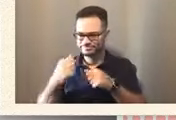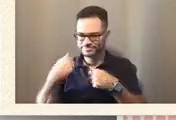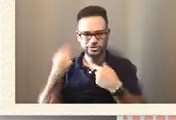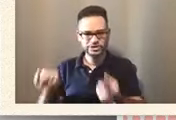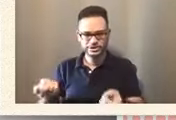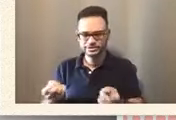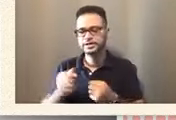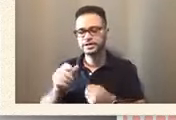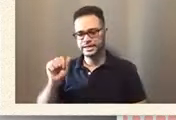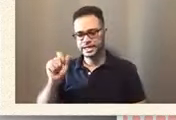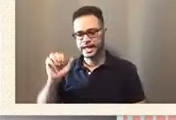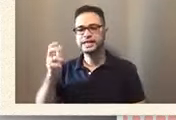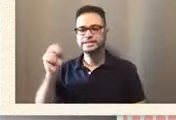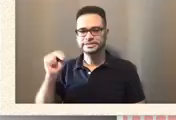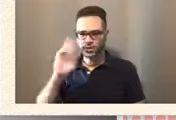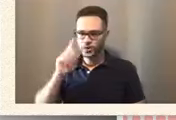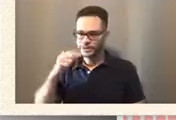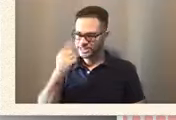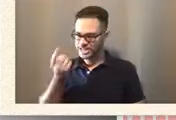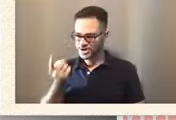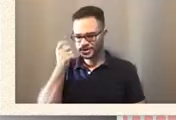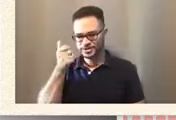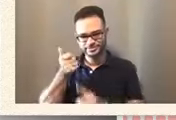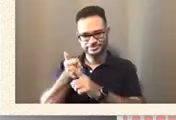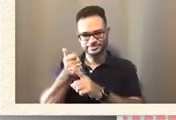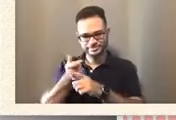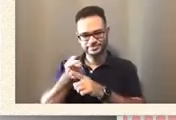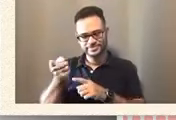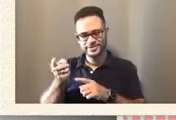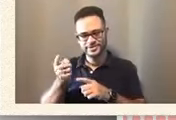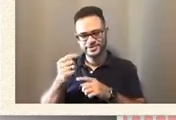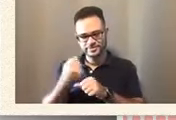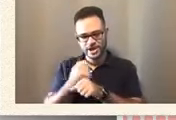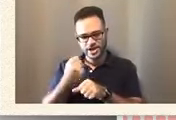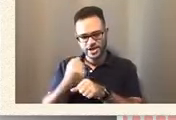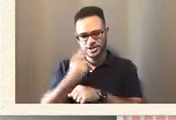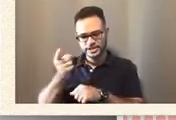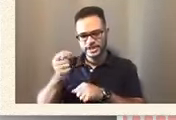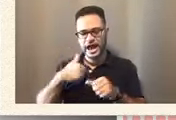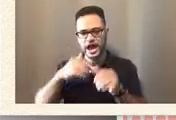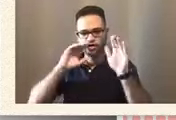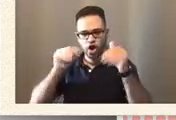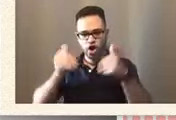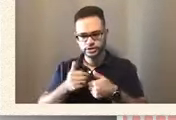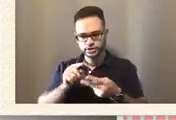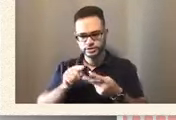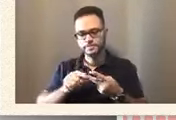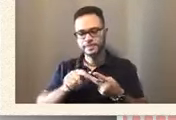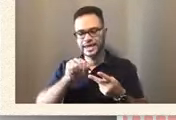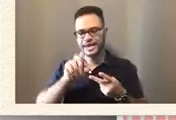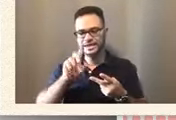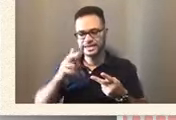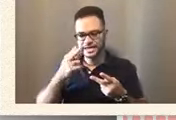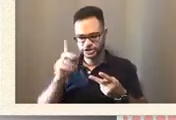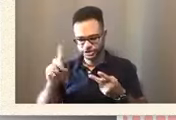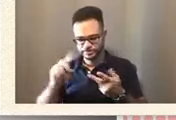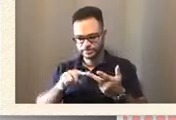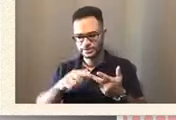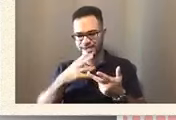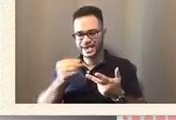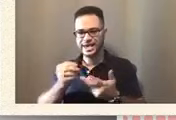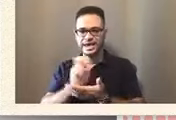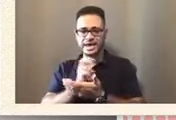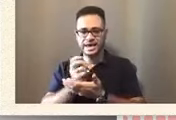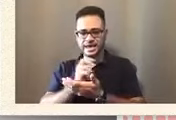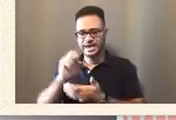she's a teacher. He's a little fighter. has, he has autism. He has ADHD and he has epilepsy and cognitive